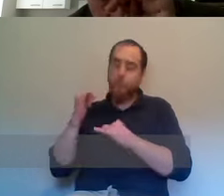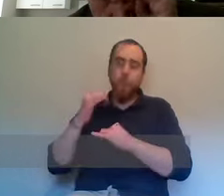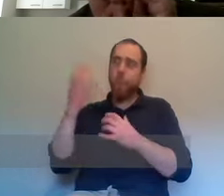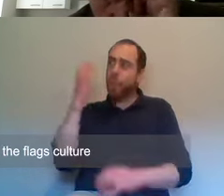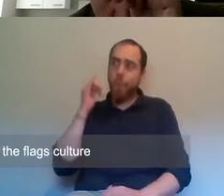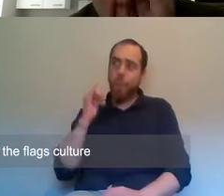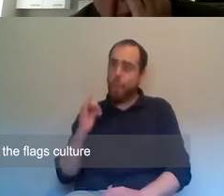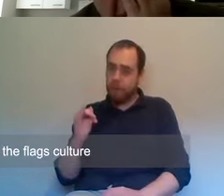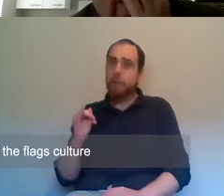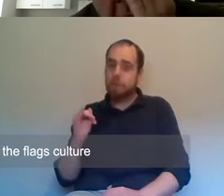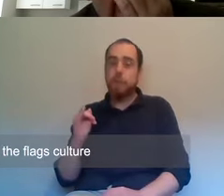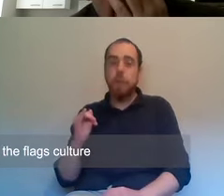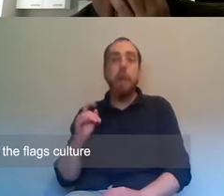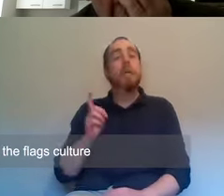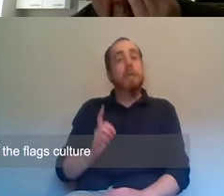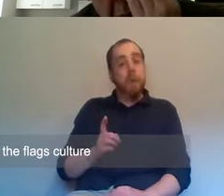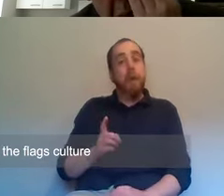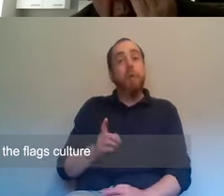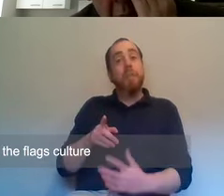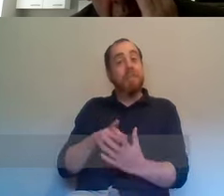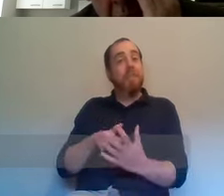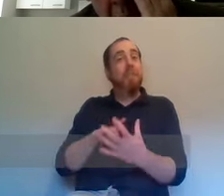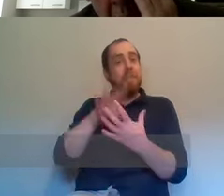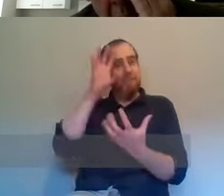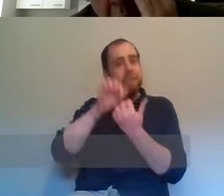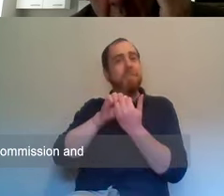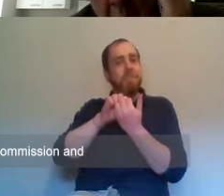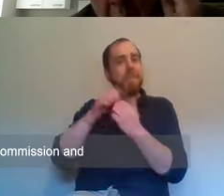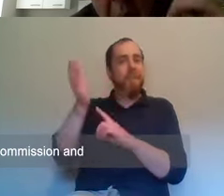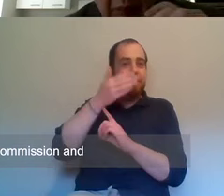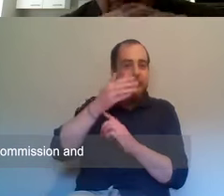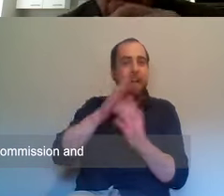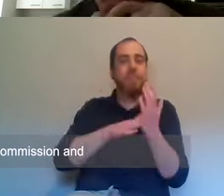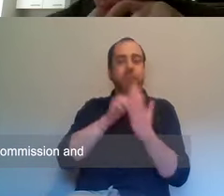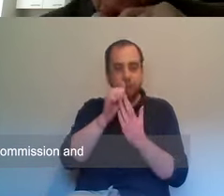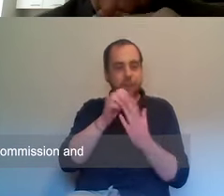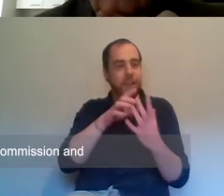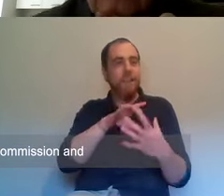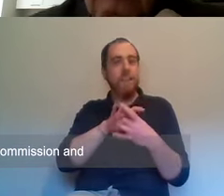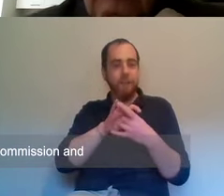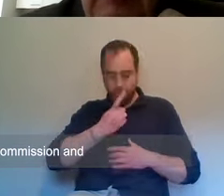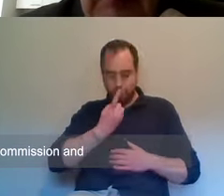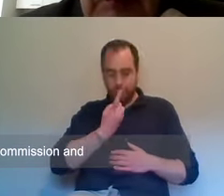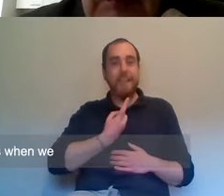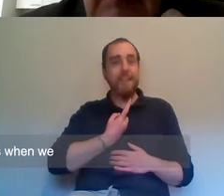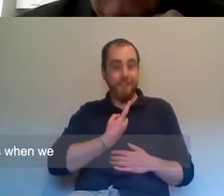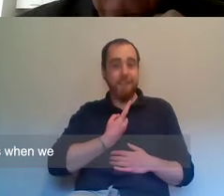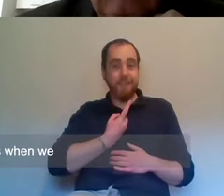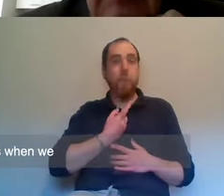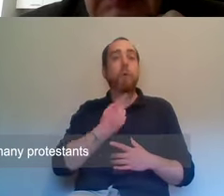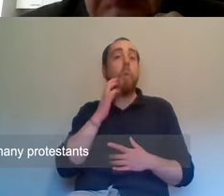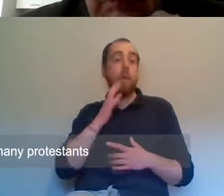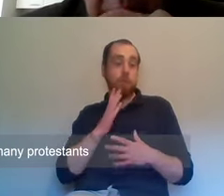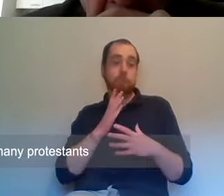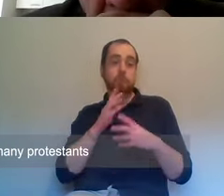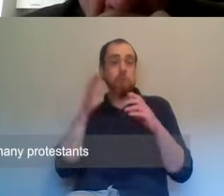I was a member of the flags culture and identity and tradition commission. And one of the things when we, when we interviewed